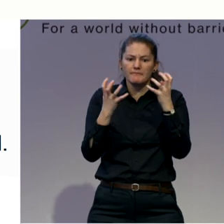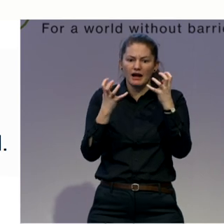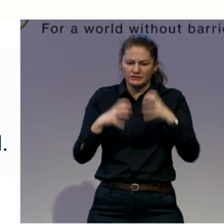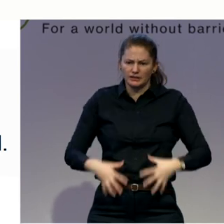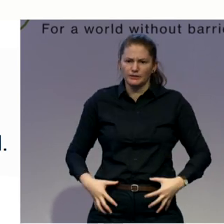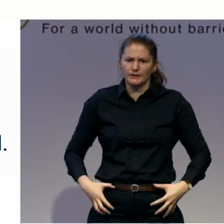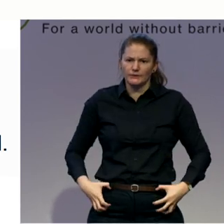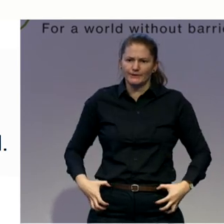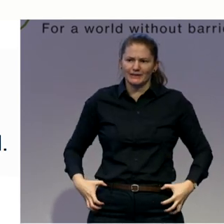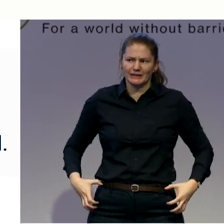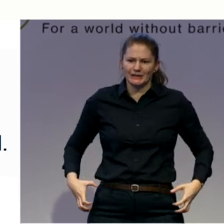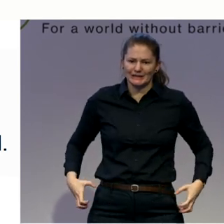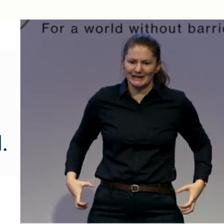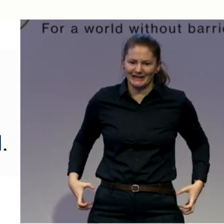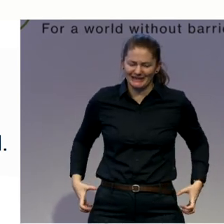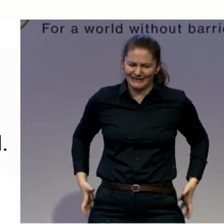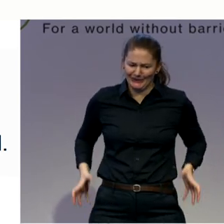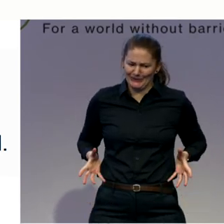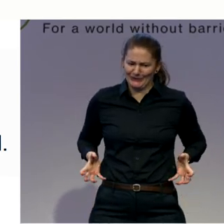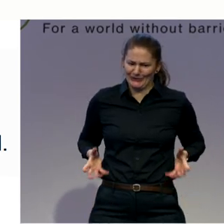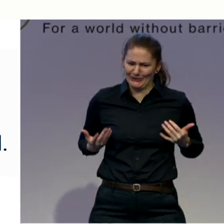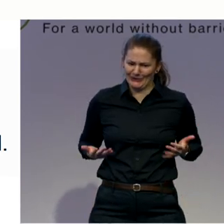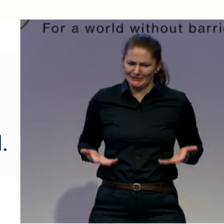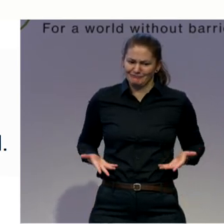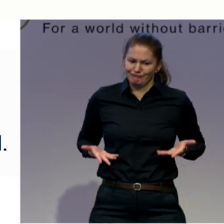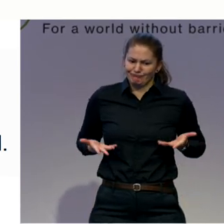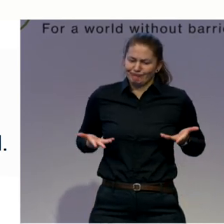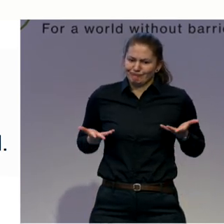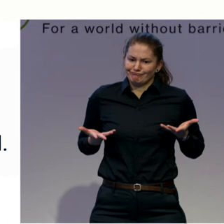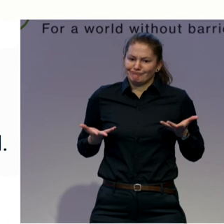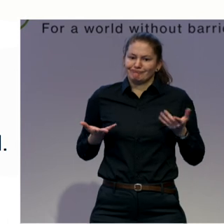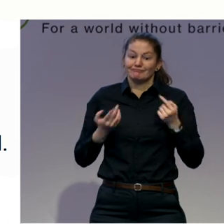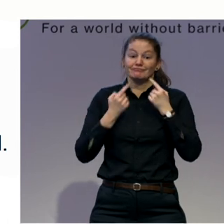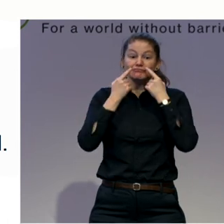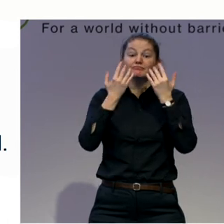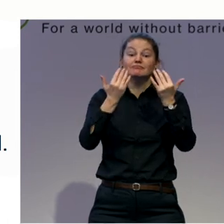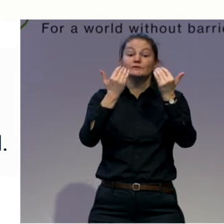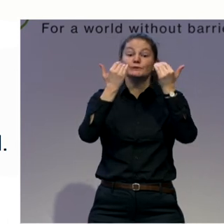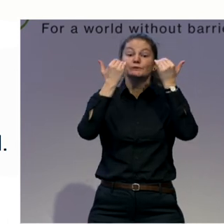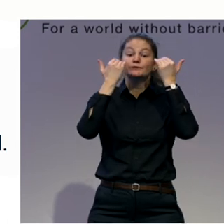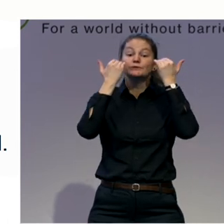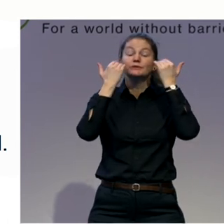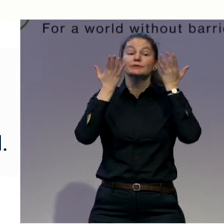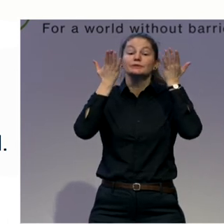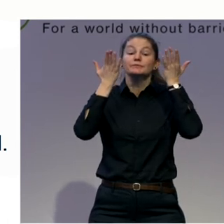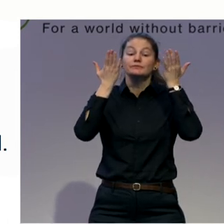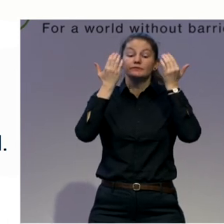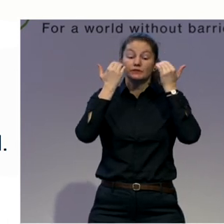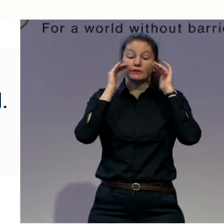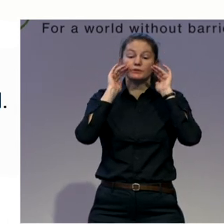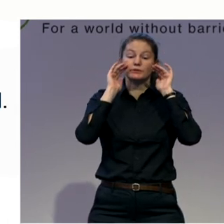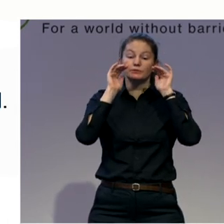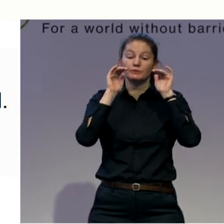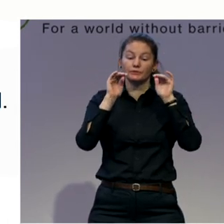of your abdominals, and go up and down. Good job. Good The next exercise